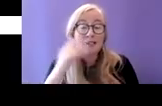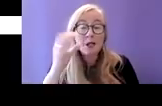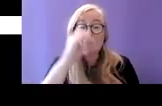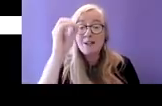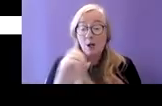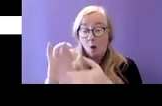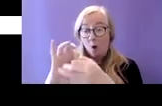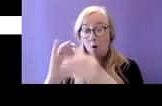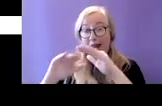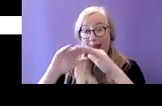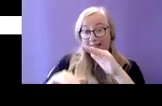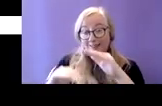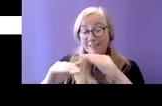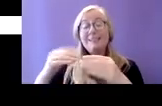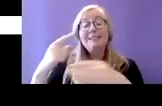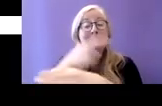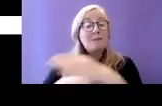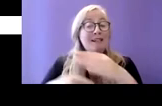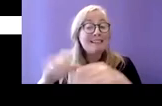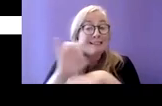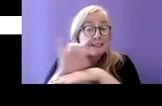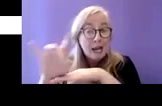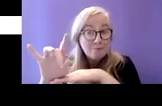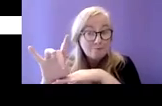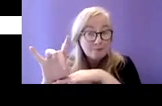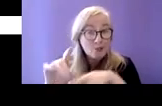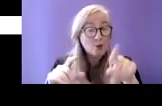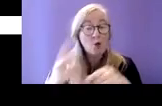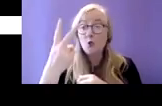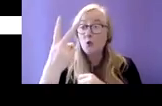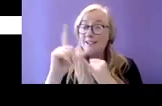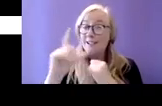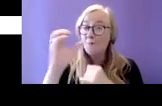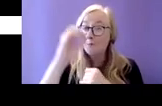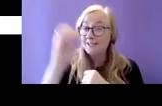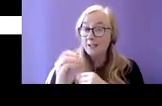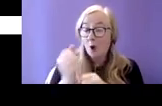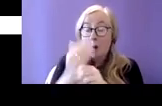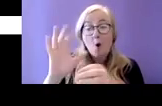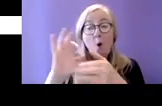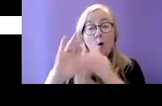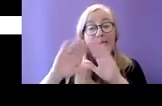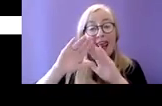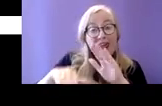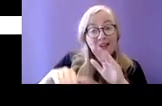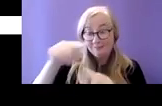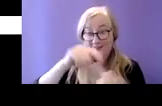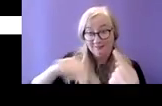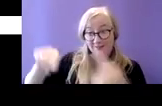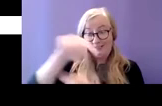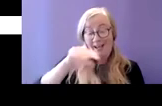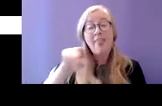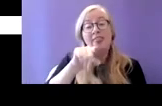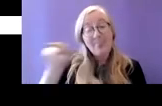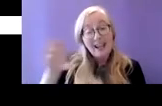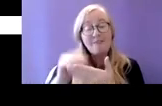observed that 27% of all homeless persons in Ireland reported having some form of disability this represents